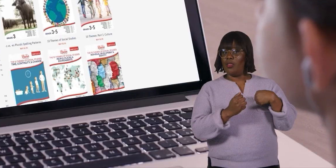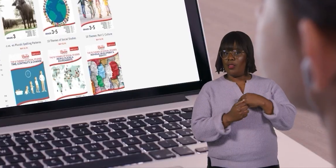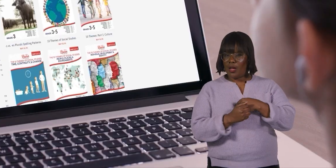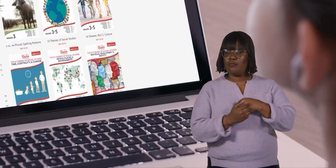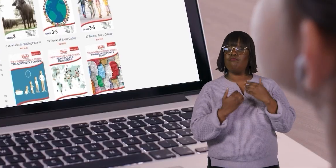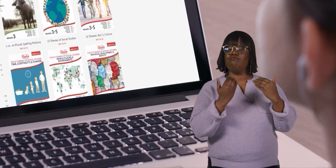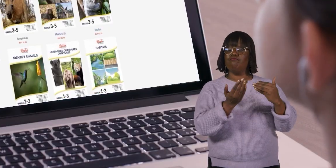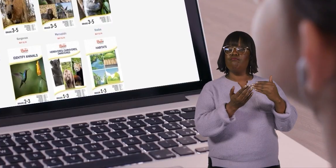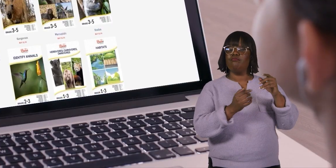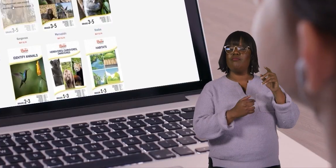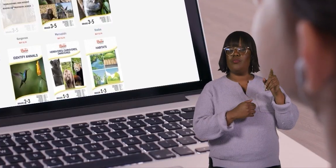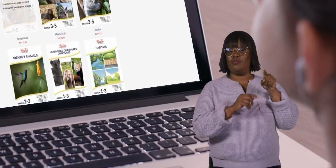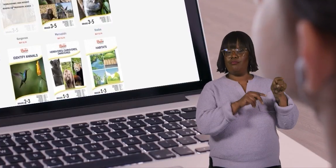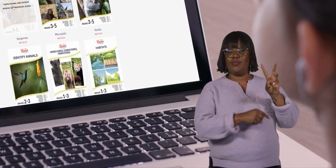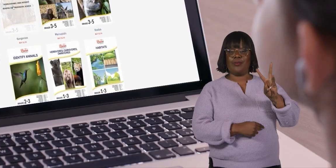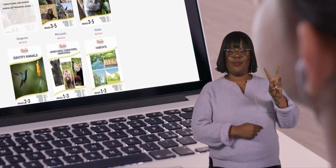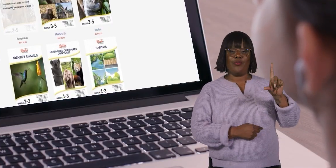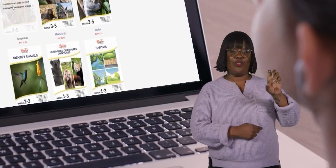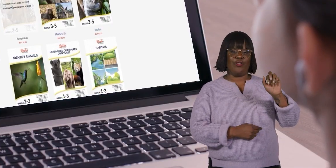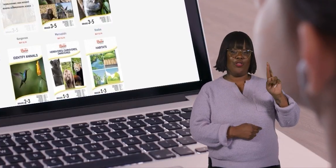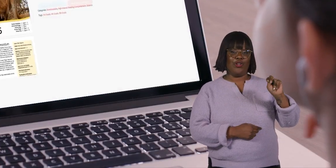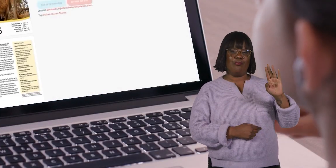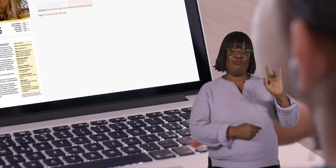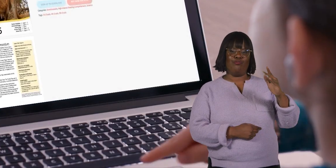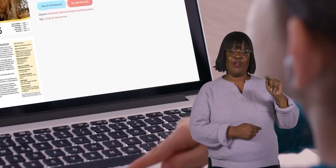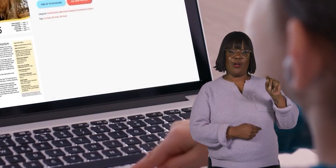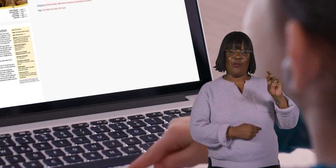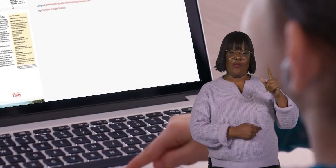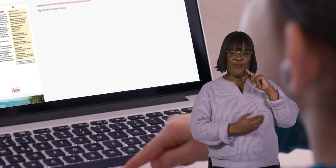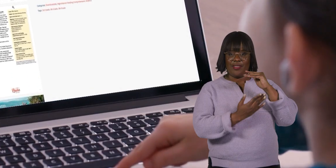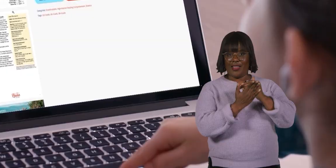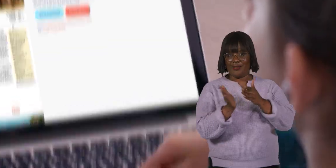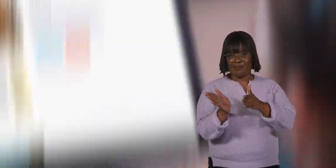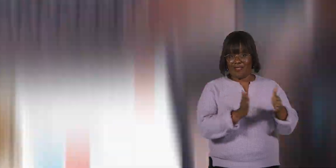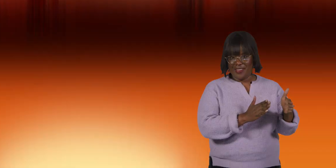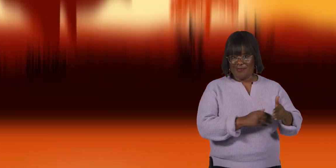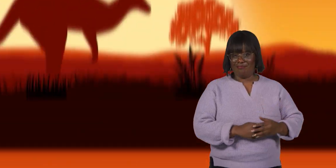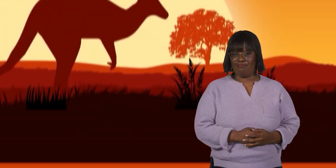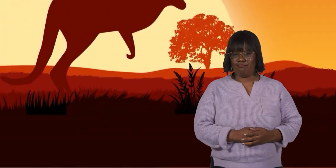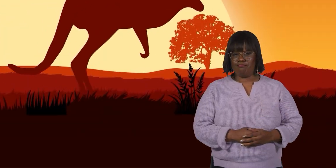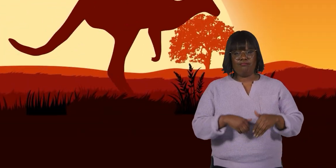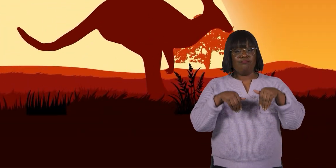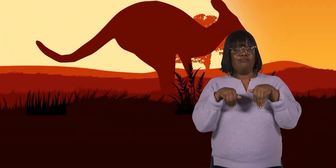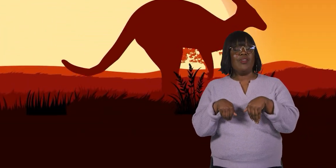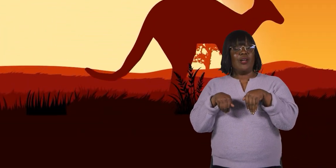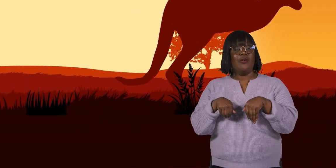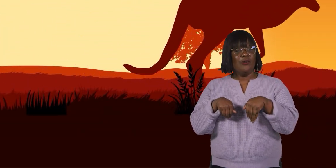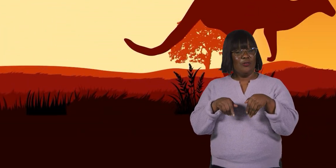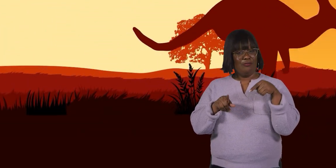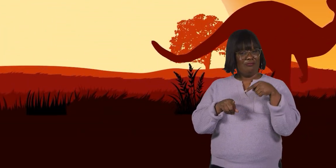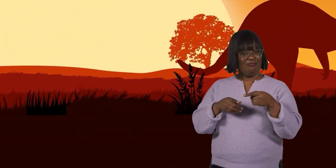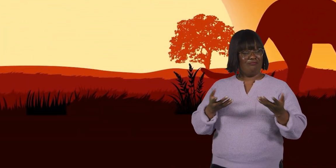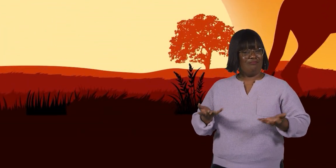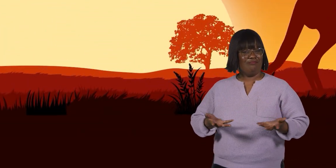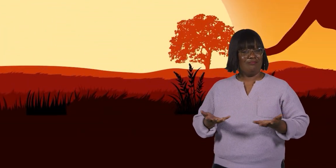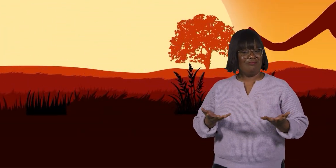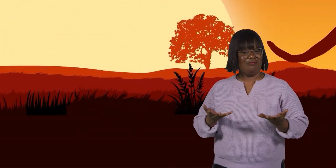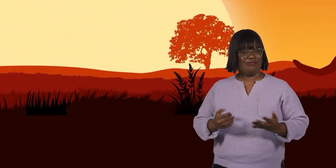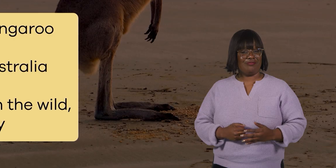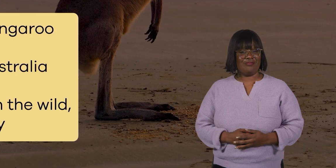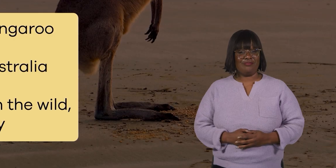read along with us, check out learnbright.org to find this lesson plan. What is a kangaroo?